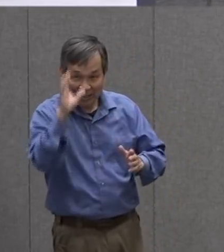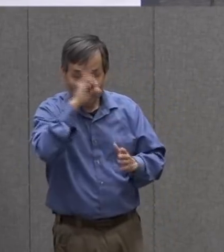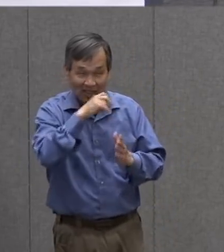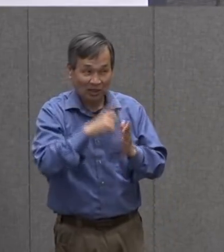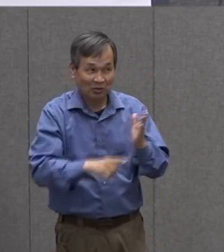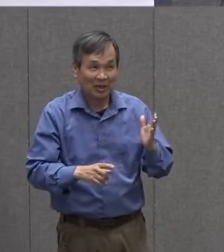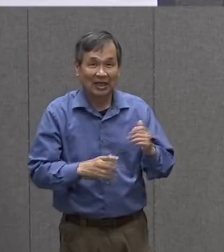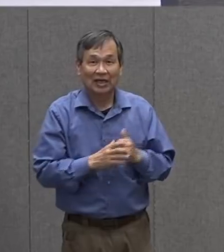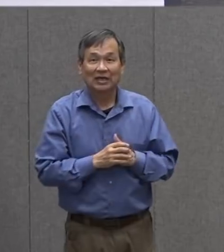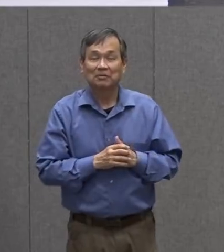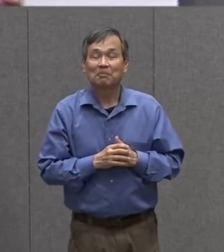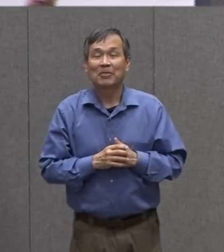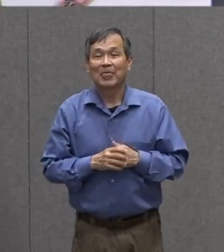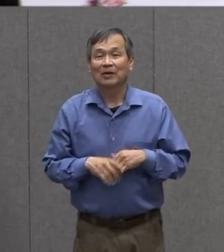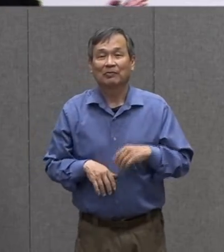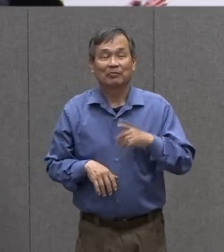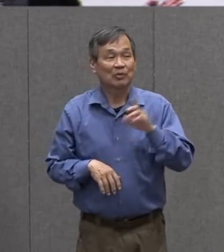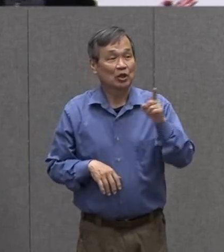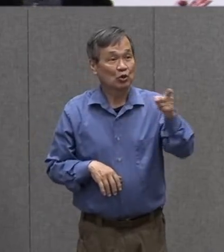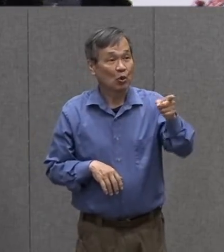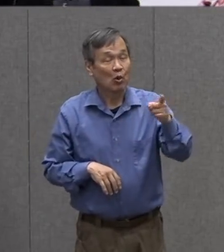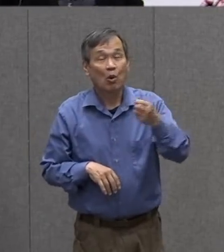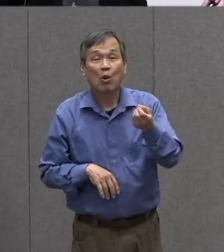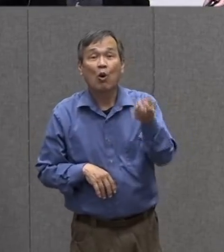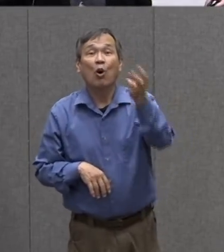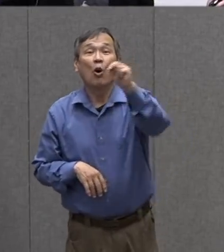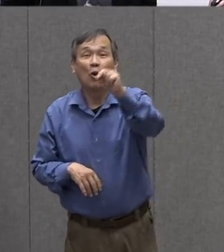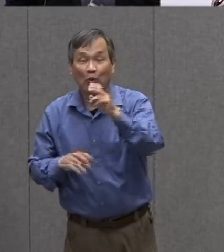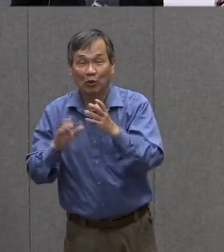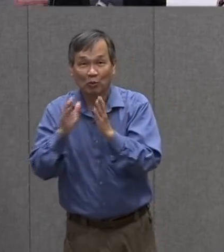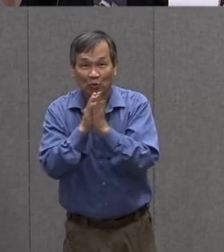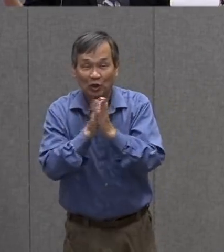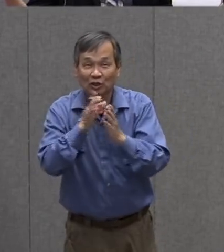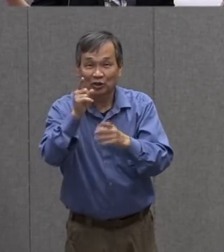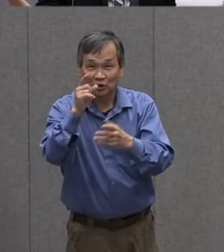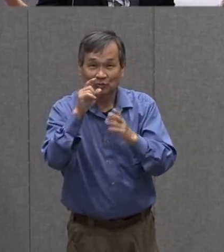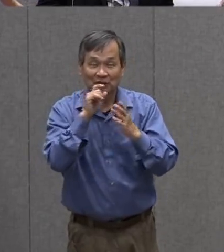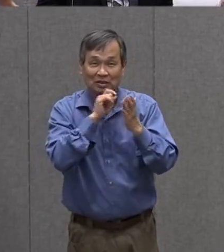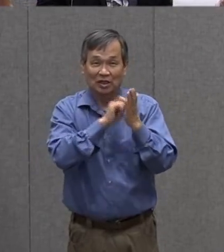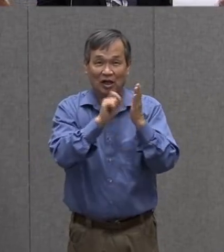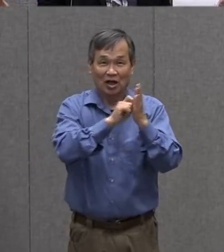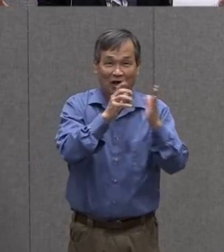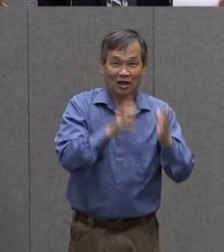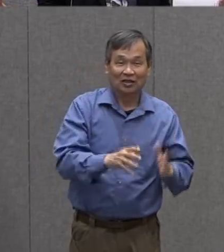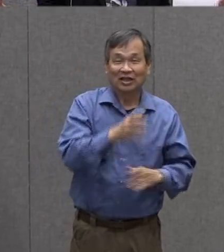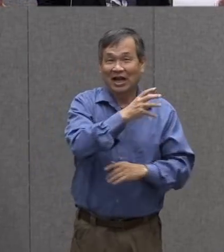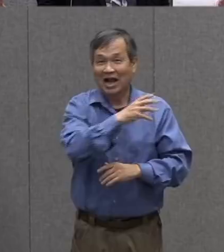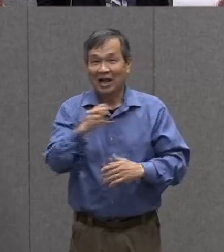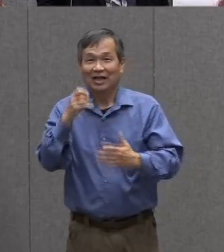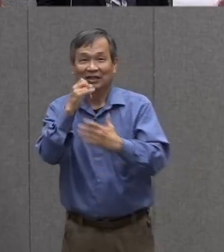You get to be the author and the illustrator.